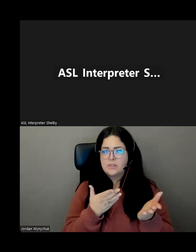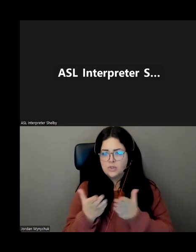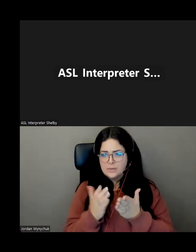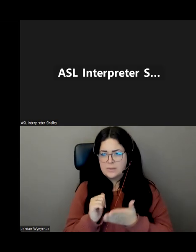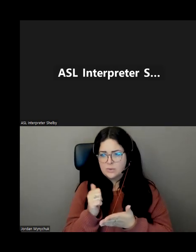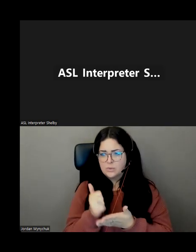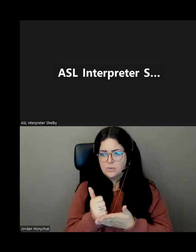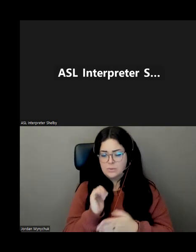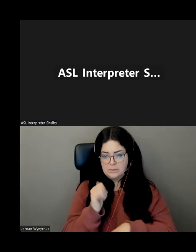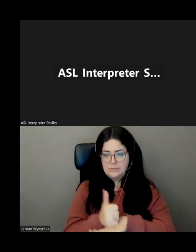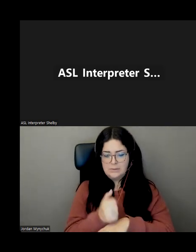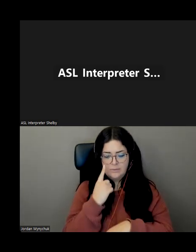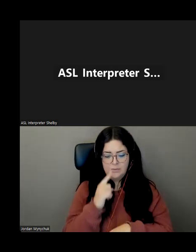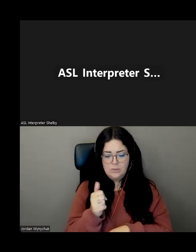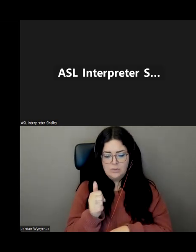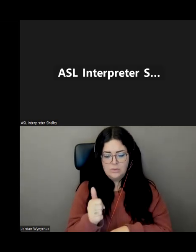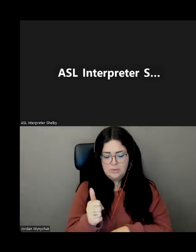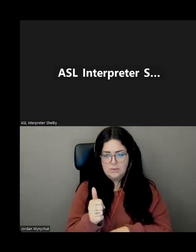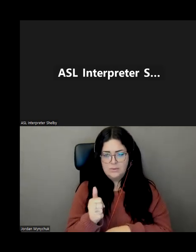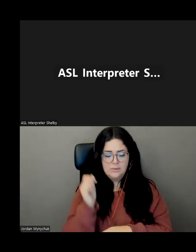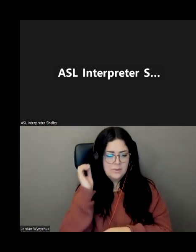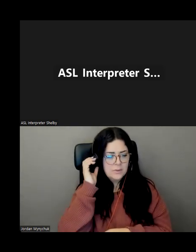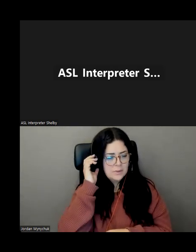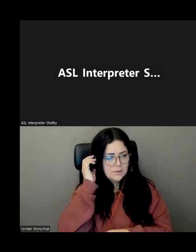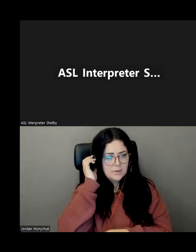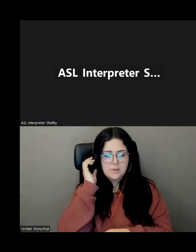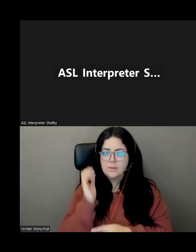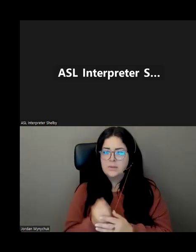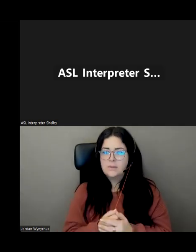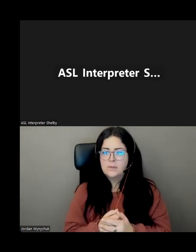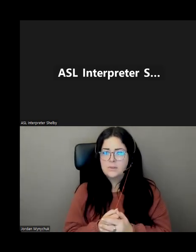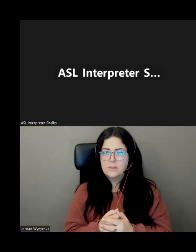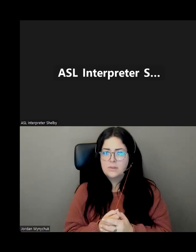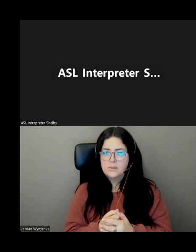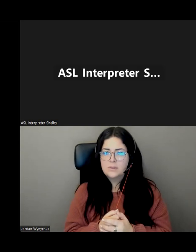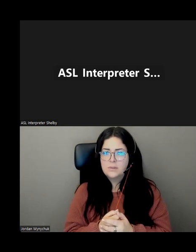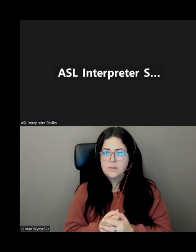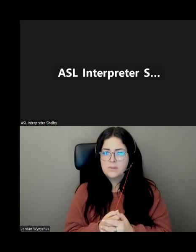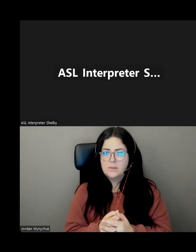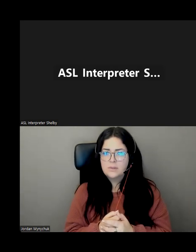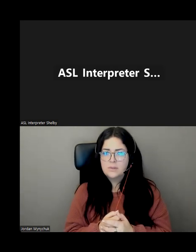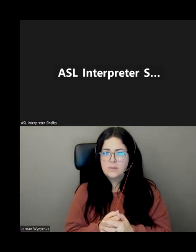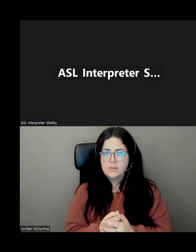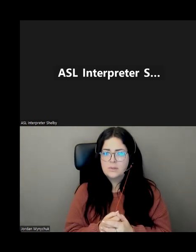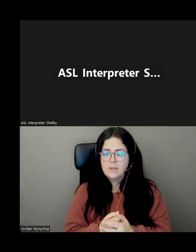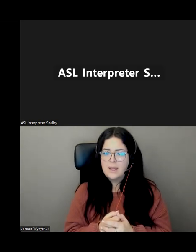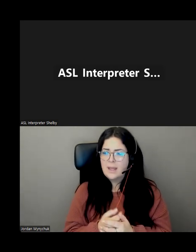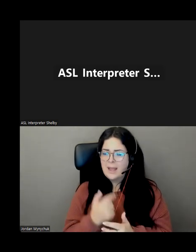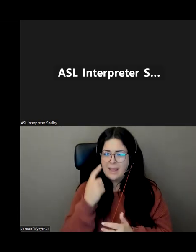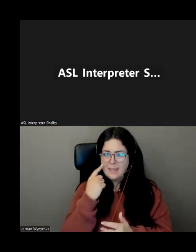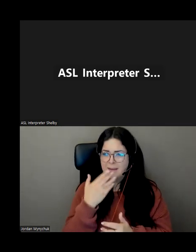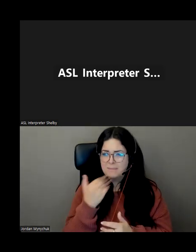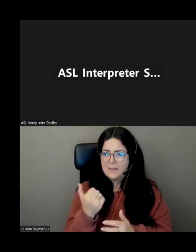you um i would then that you actually just call and have that conversation